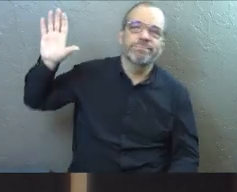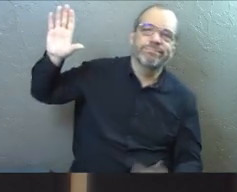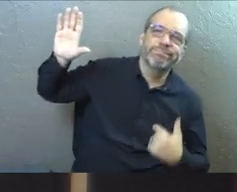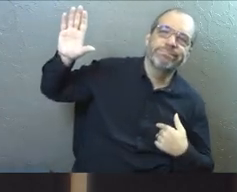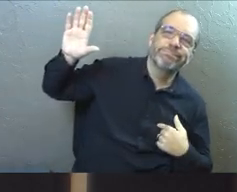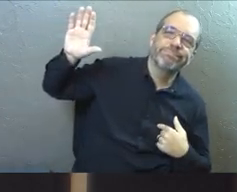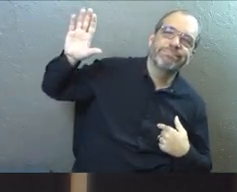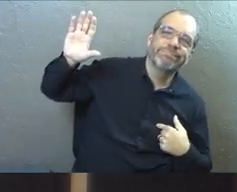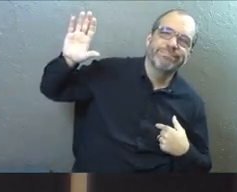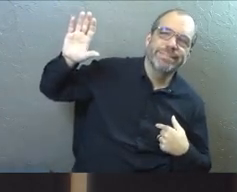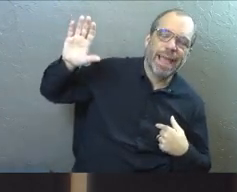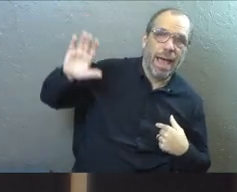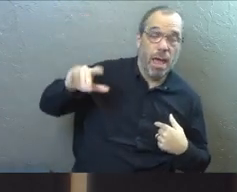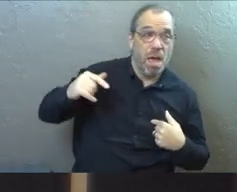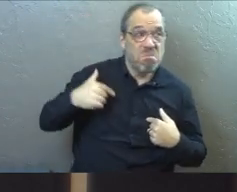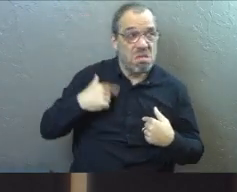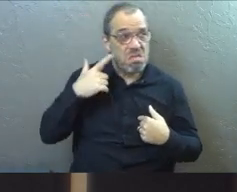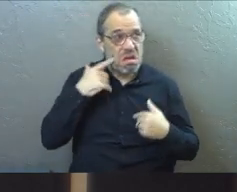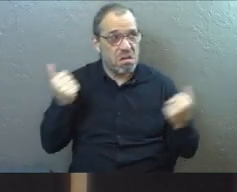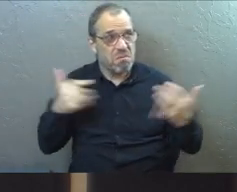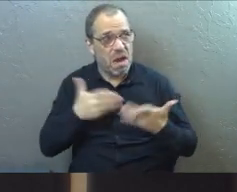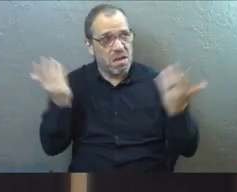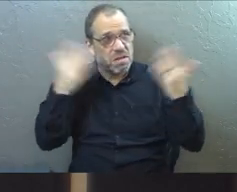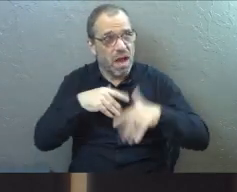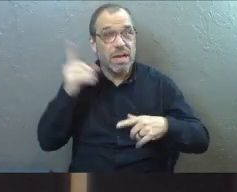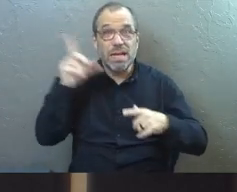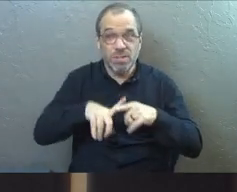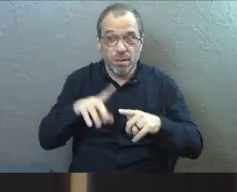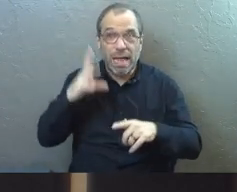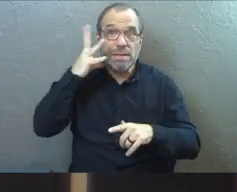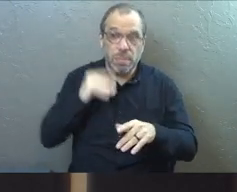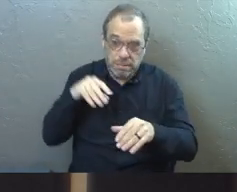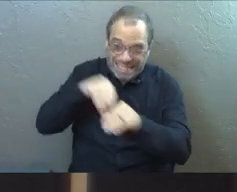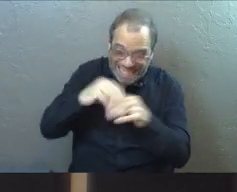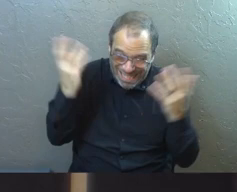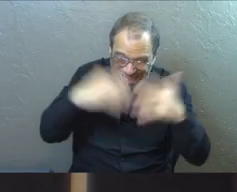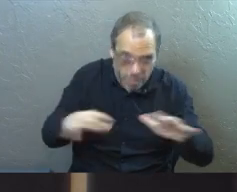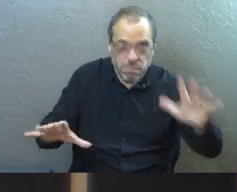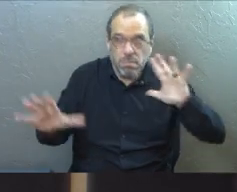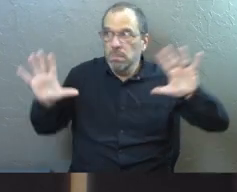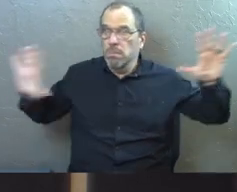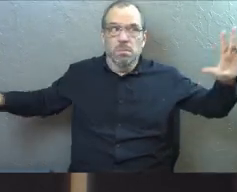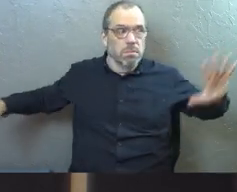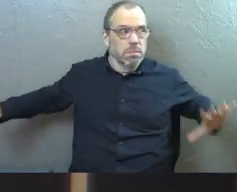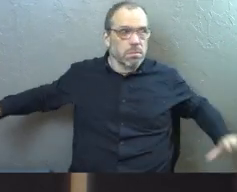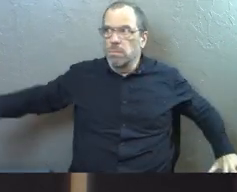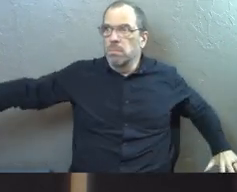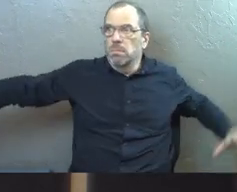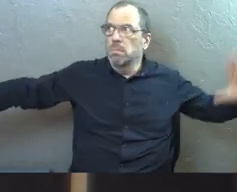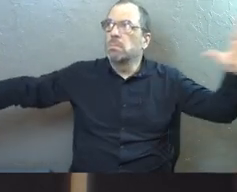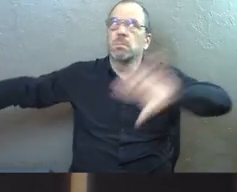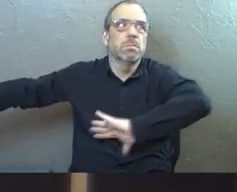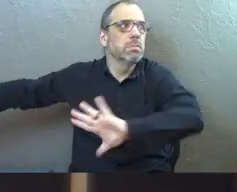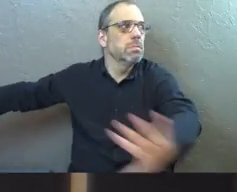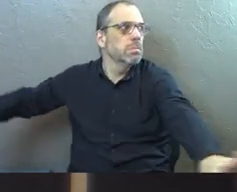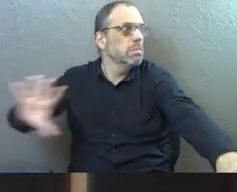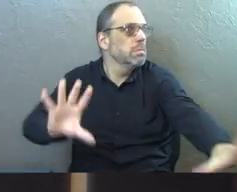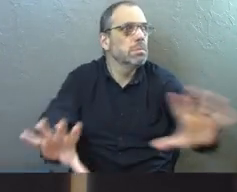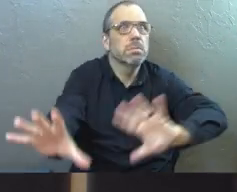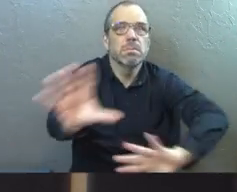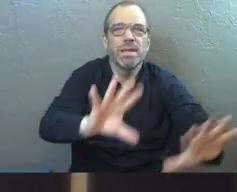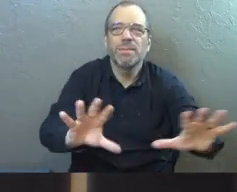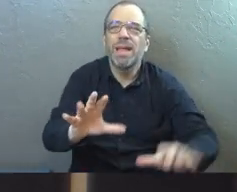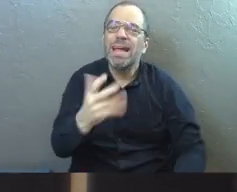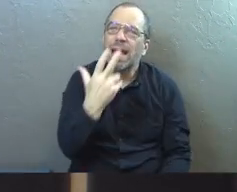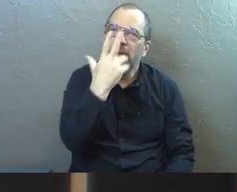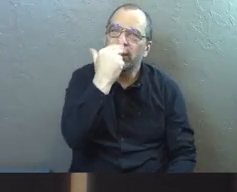in that category. I never think I'm afraid of the dark until I'm in the dark. And then I'm like, I am afraid of the dark a little bit. And I